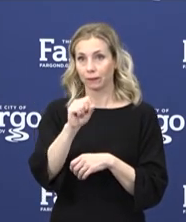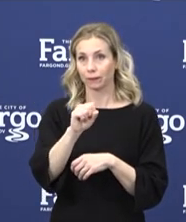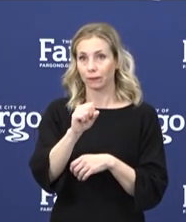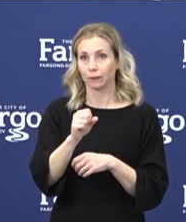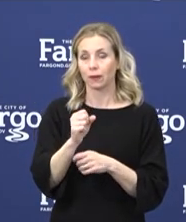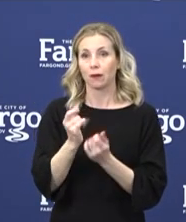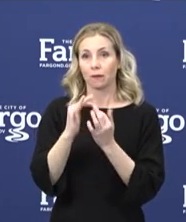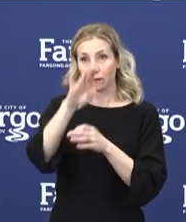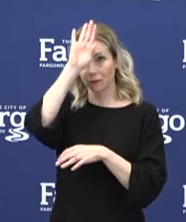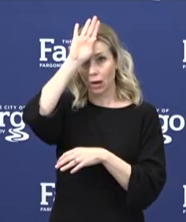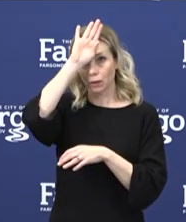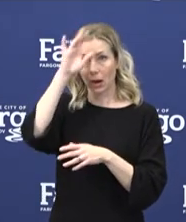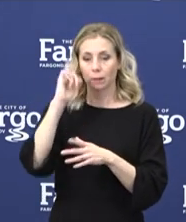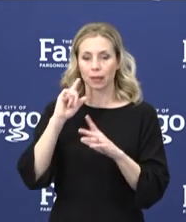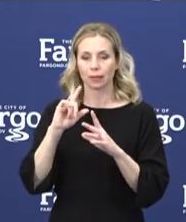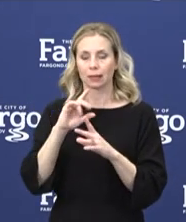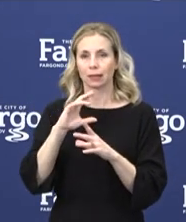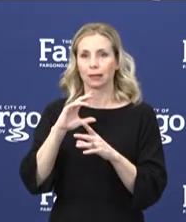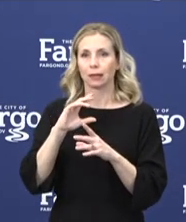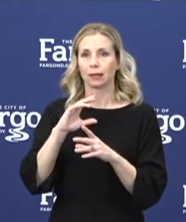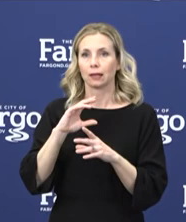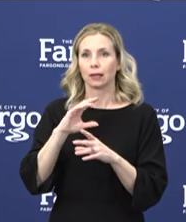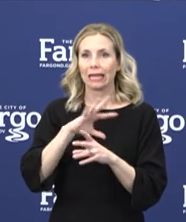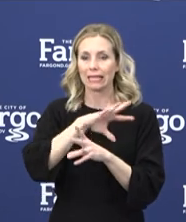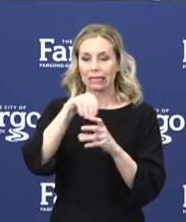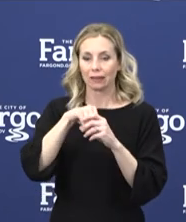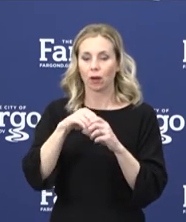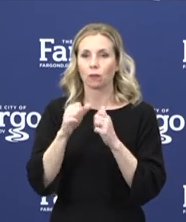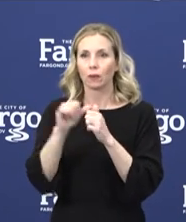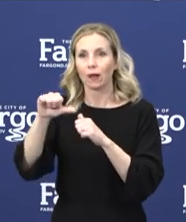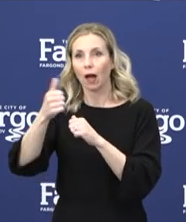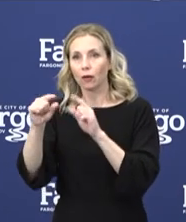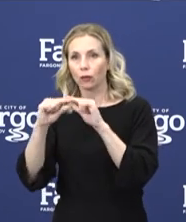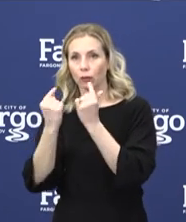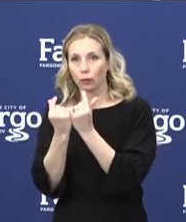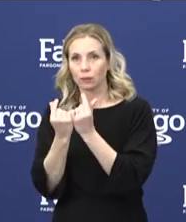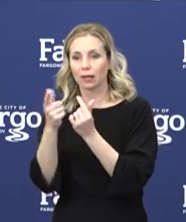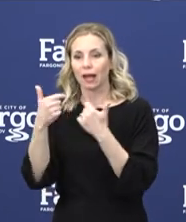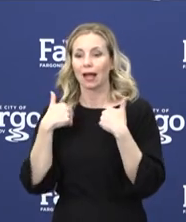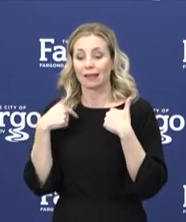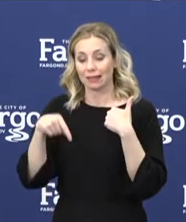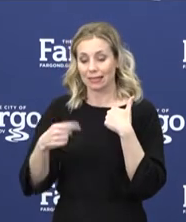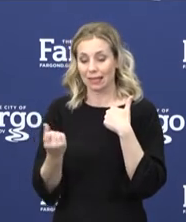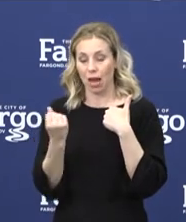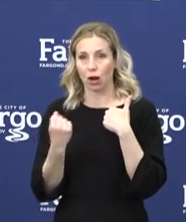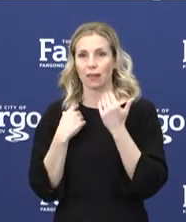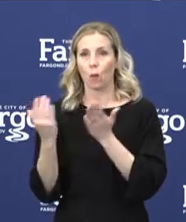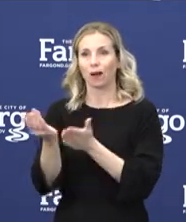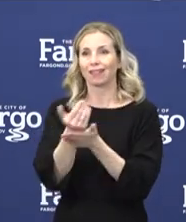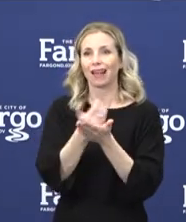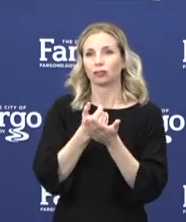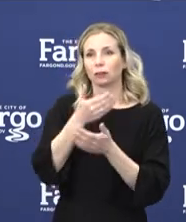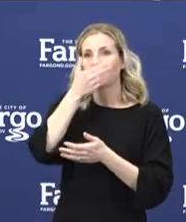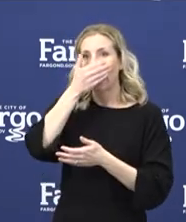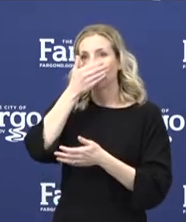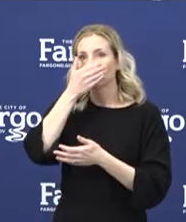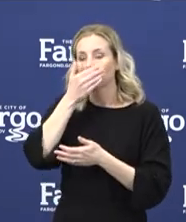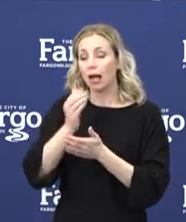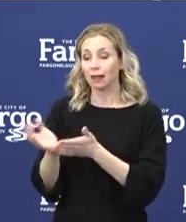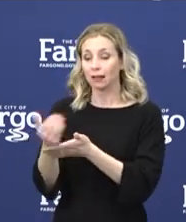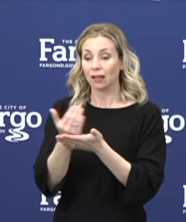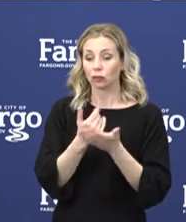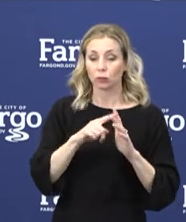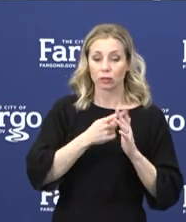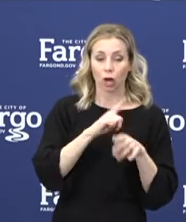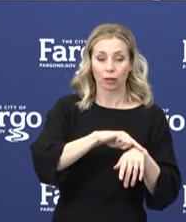with a statewide collection of masks on Saturday. So collection will be from 10 a.m. to 2